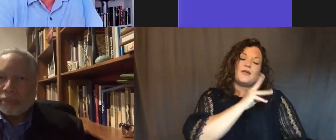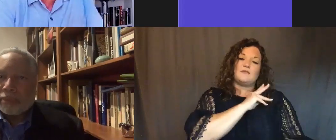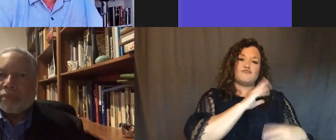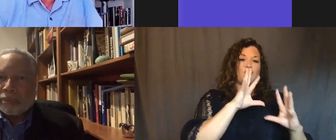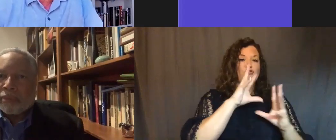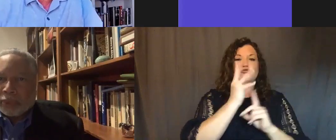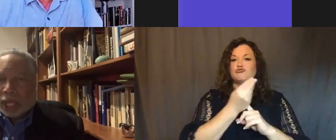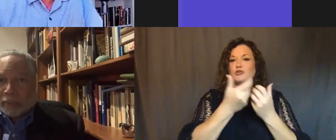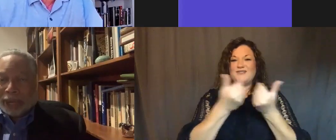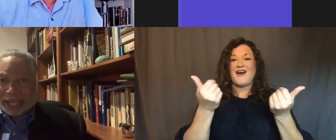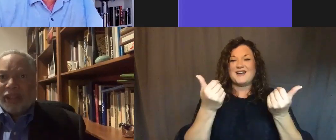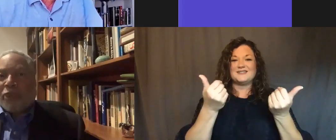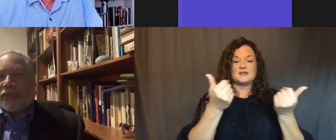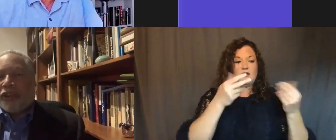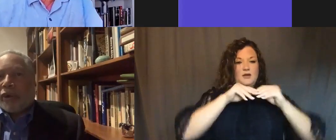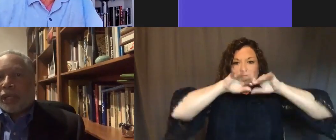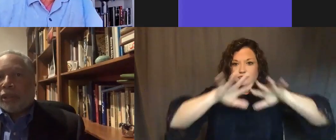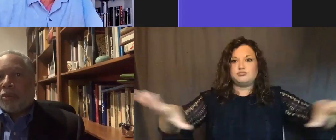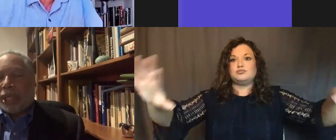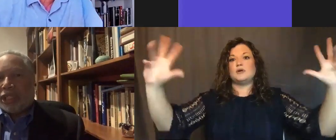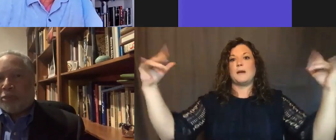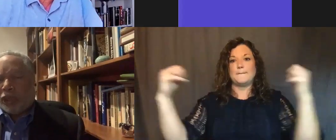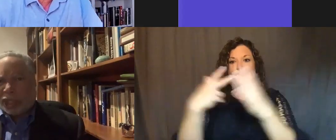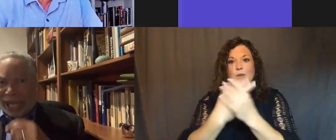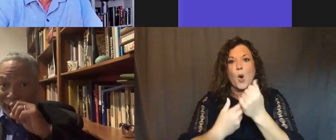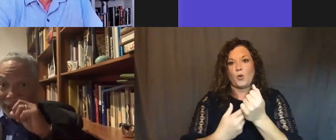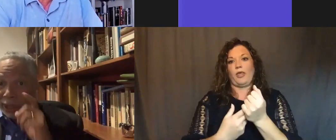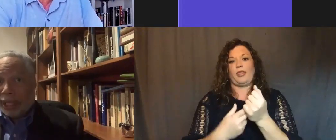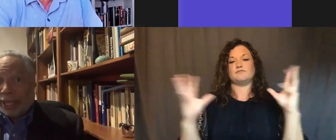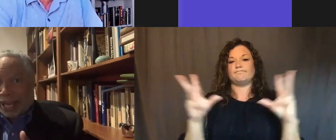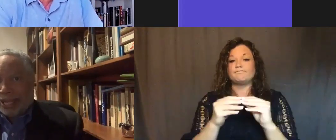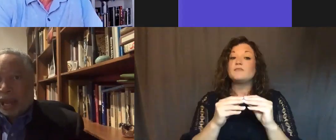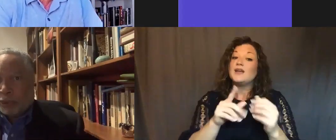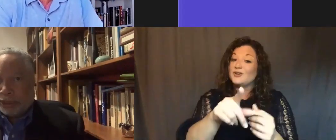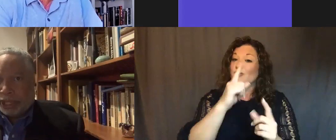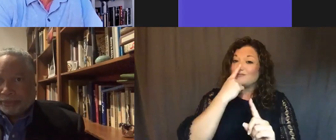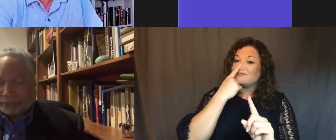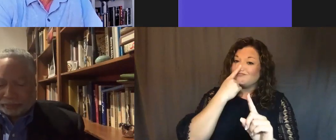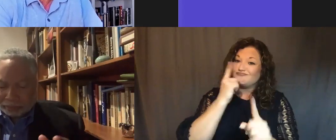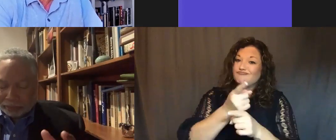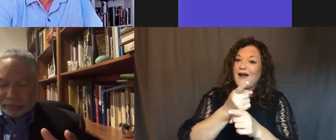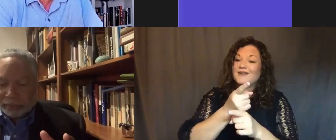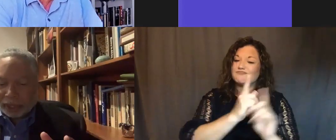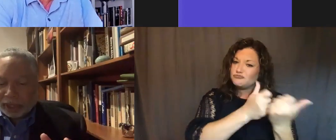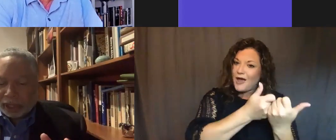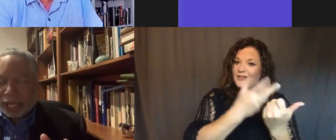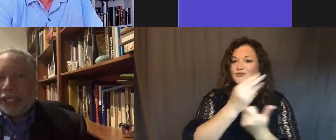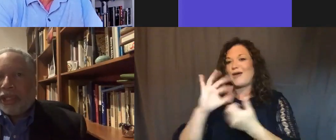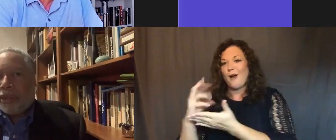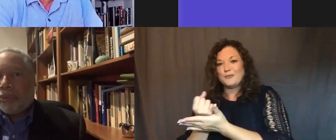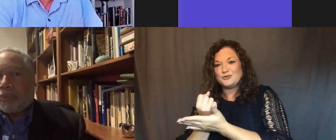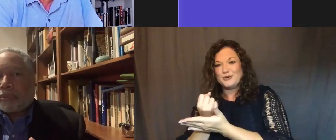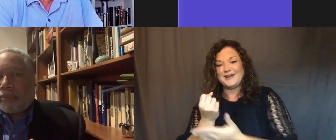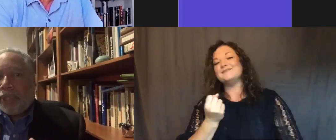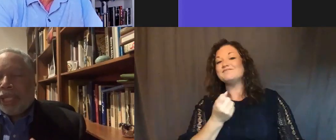divides. I think you put your finger on what is both the challenge and the opportunity. Like